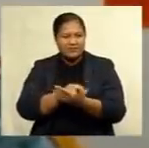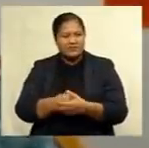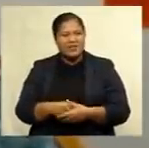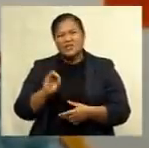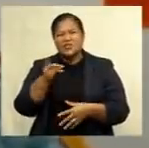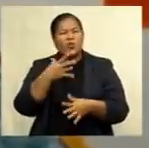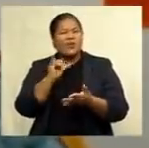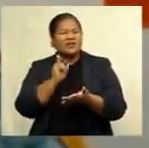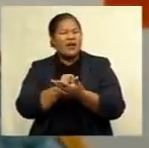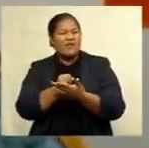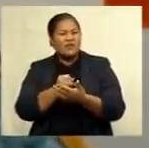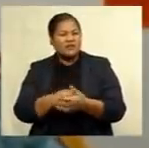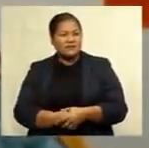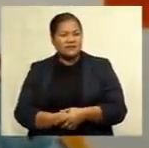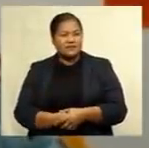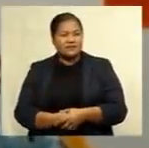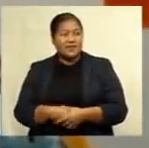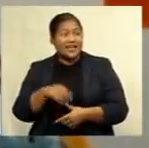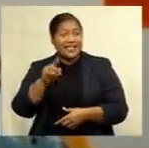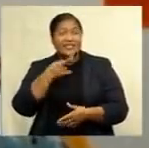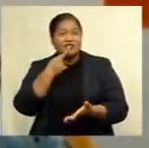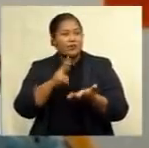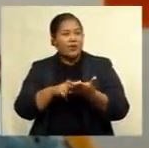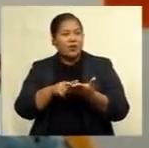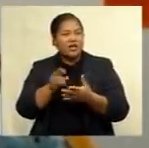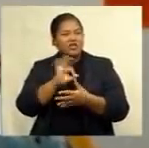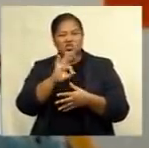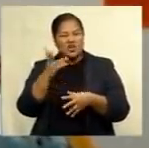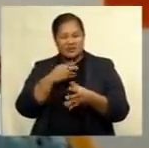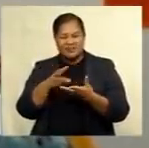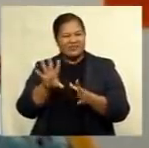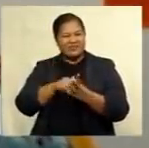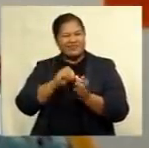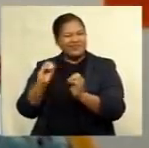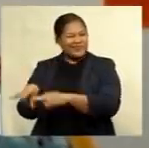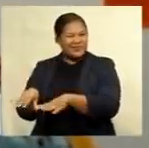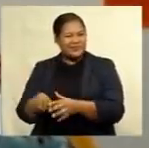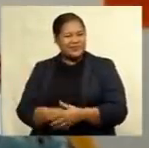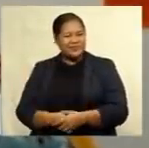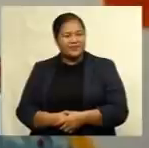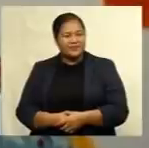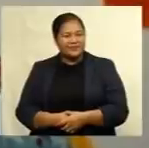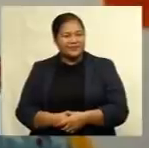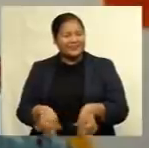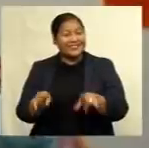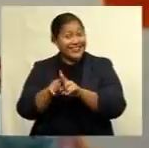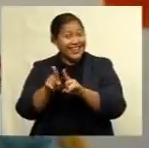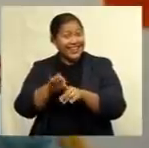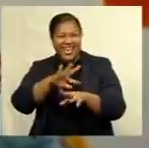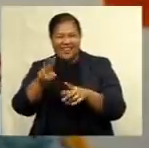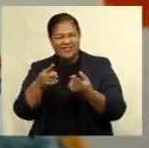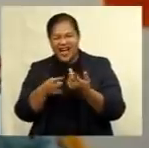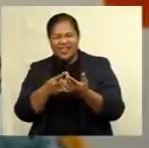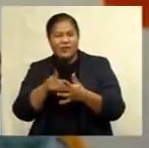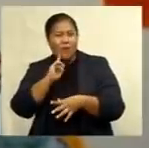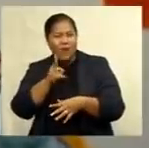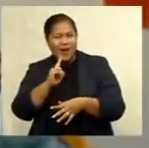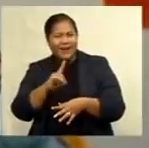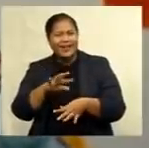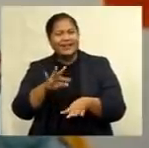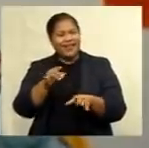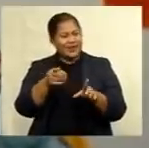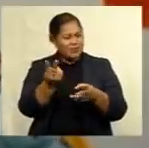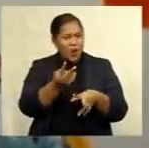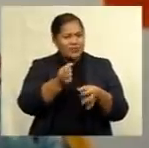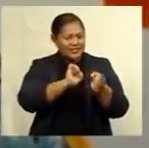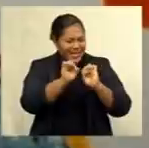this? This report must not be watered down like every other warning scientifically and